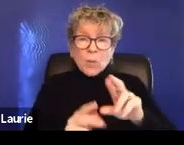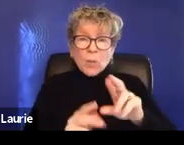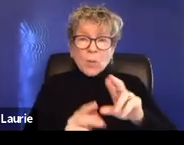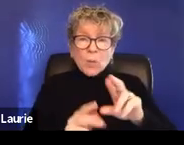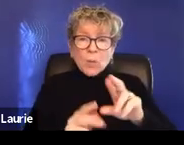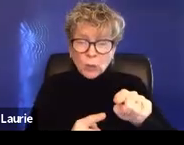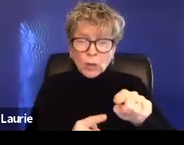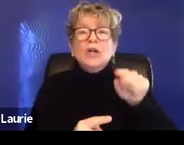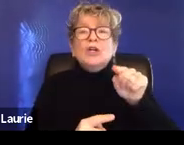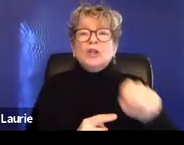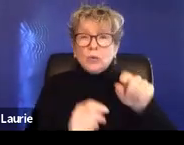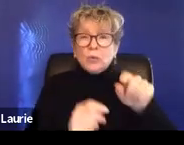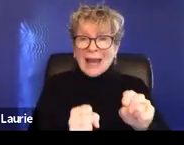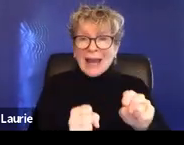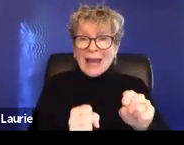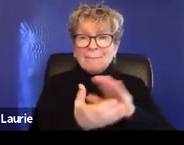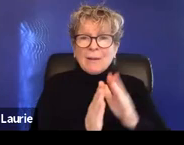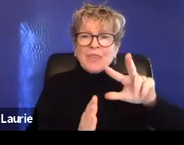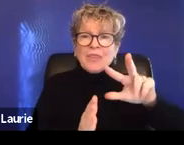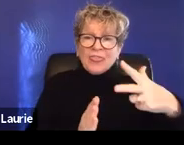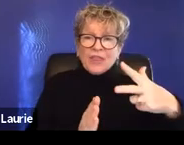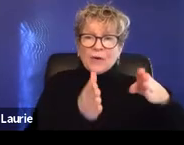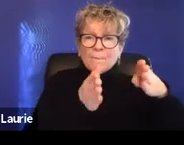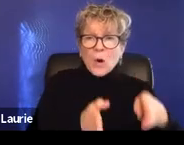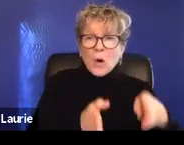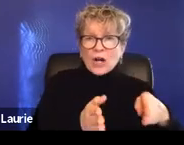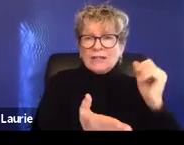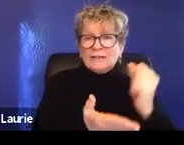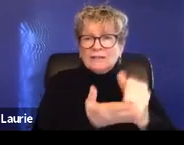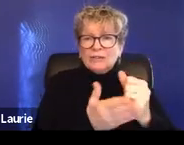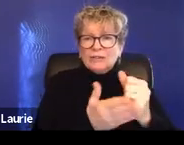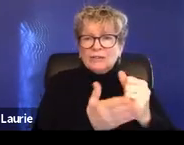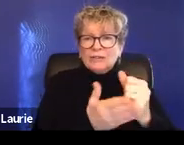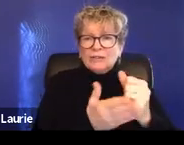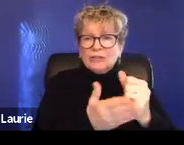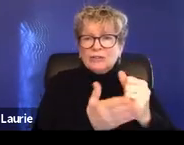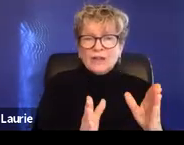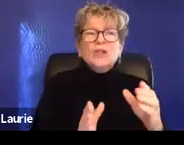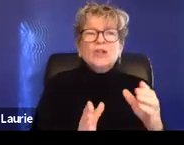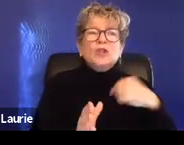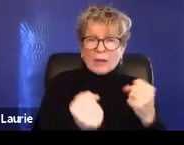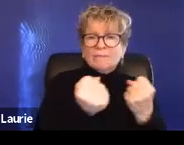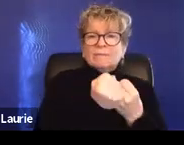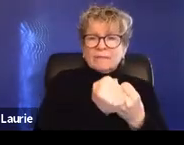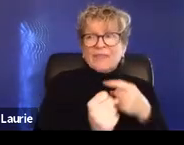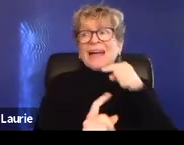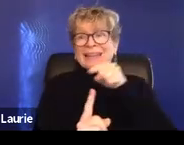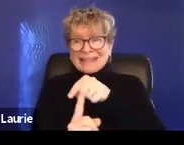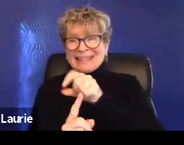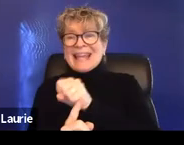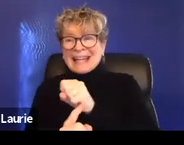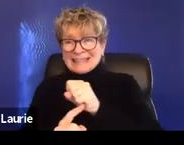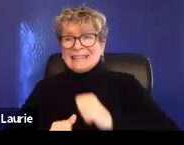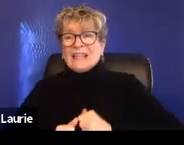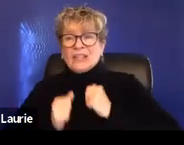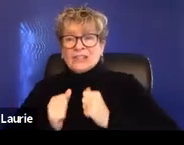certifier who can then, then confirm that this person was sexually assaulted or harmed or abused, uh, in that